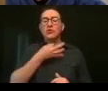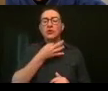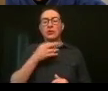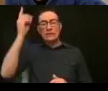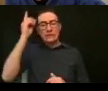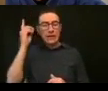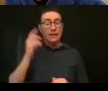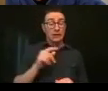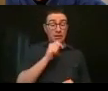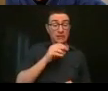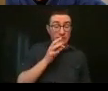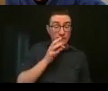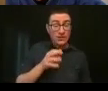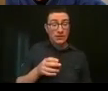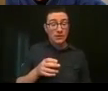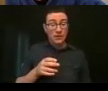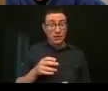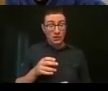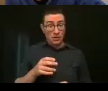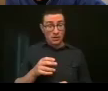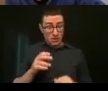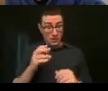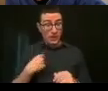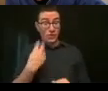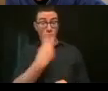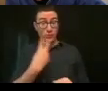are my lips clear to you guys?